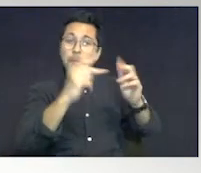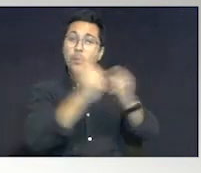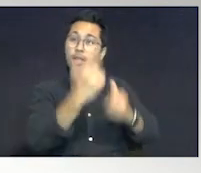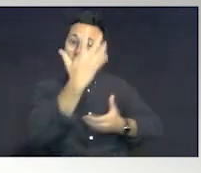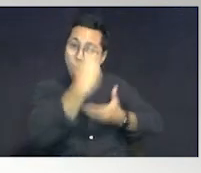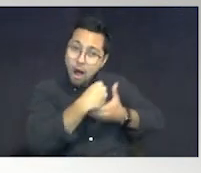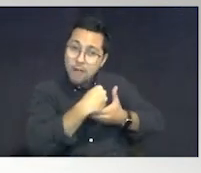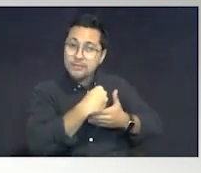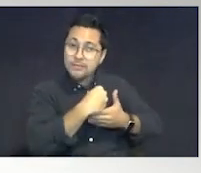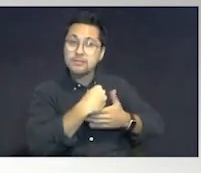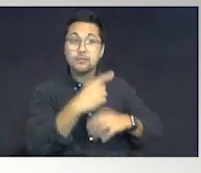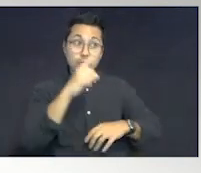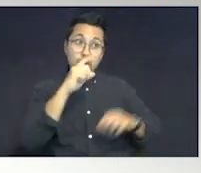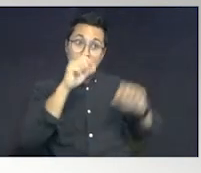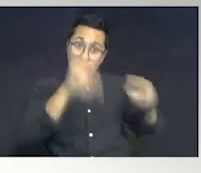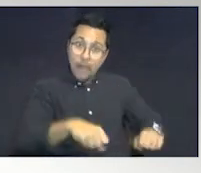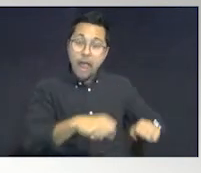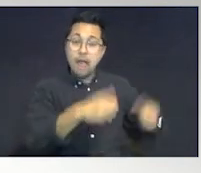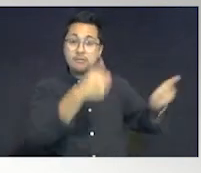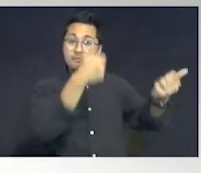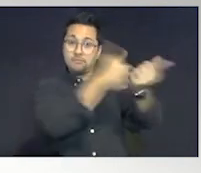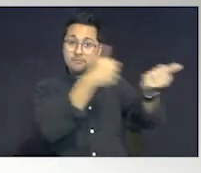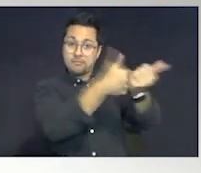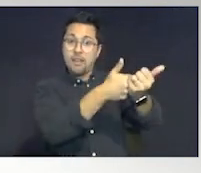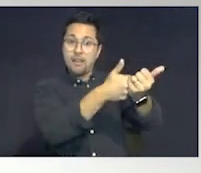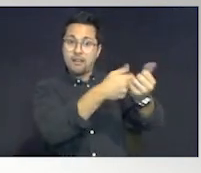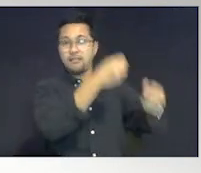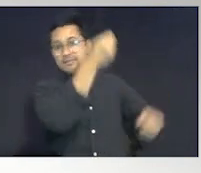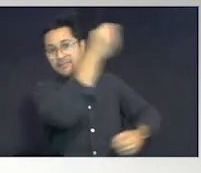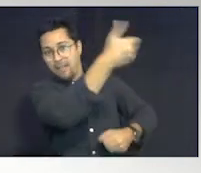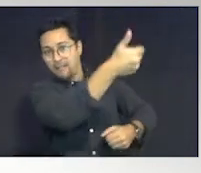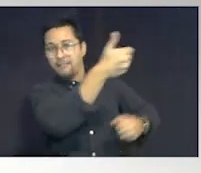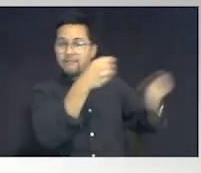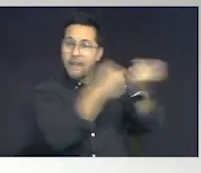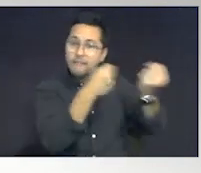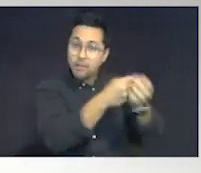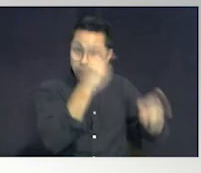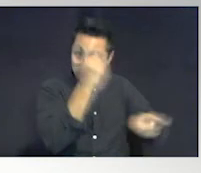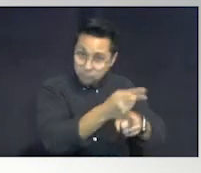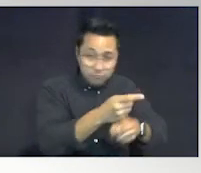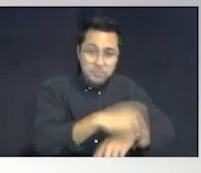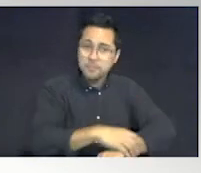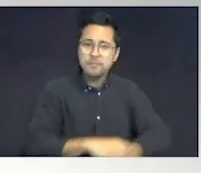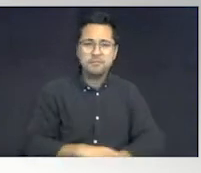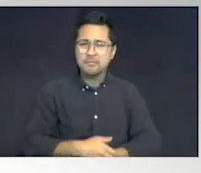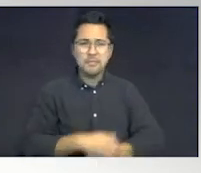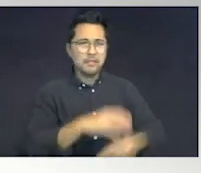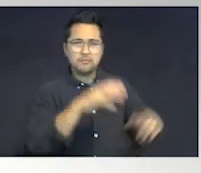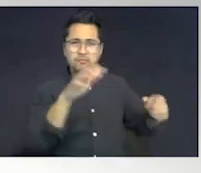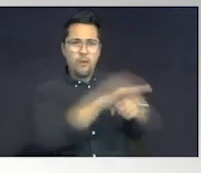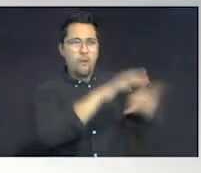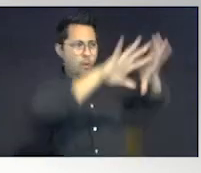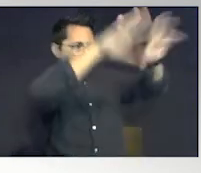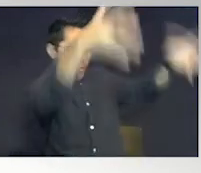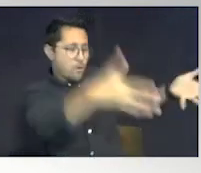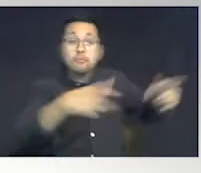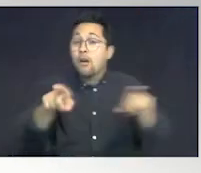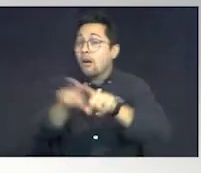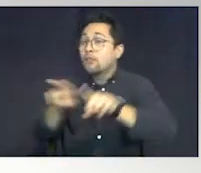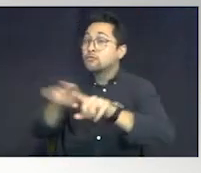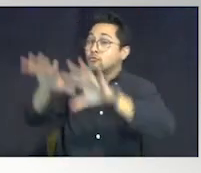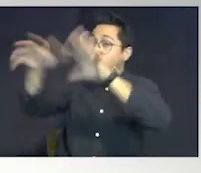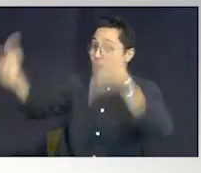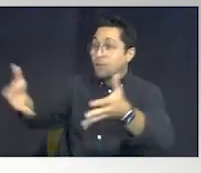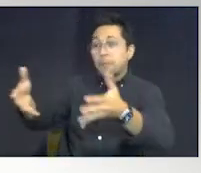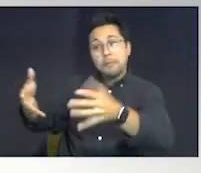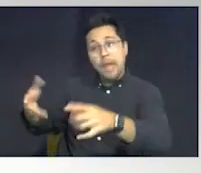are very capable of self-advocating for themselves. Right? There's an entire group. There's also an entire group